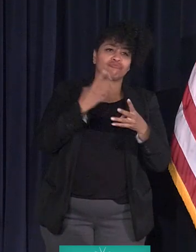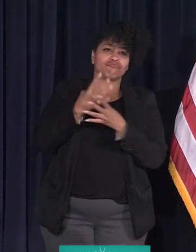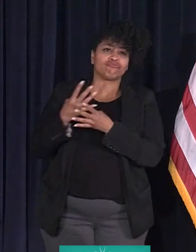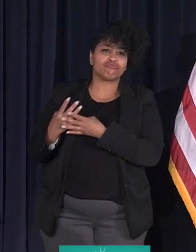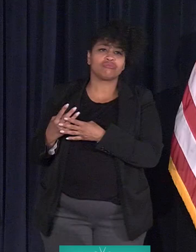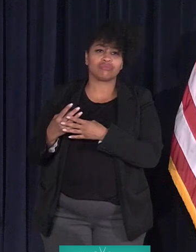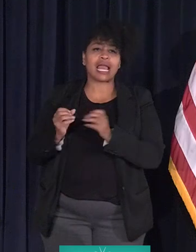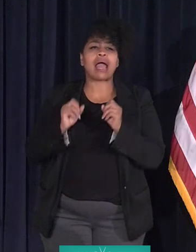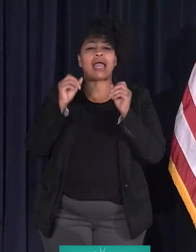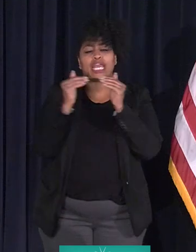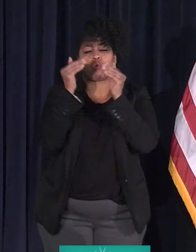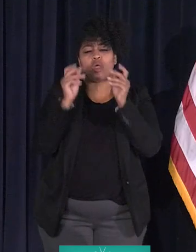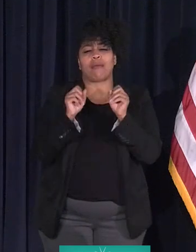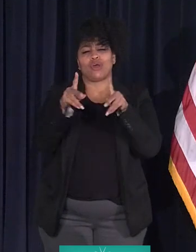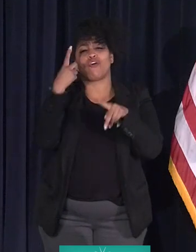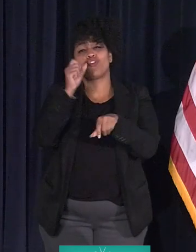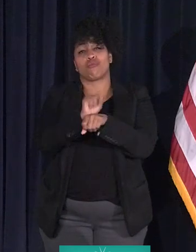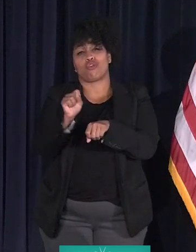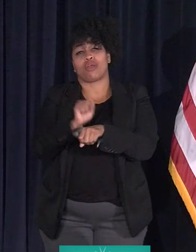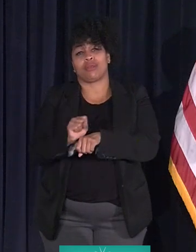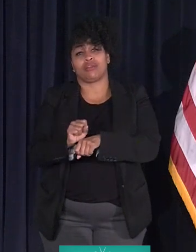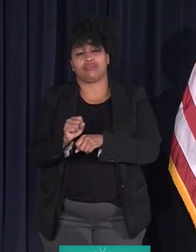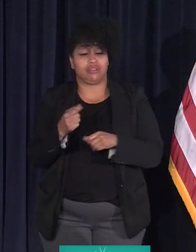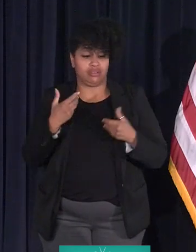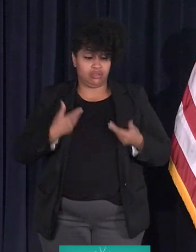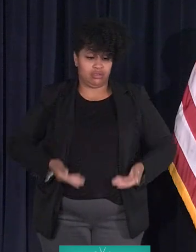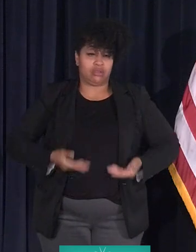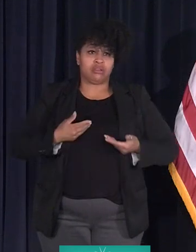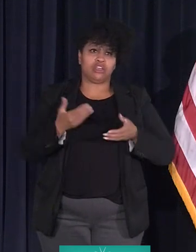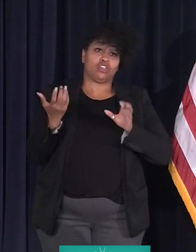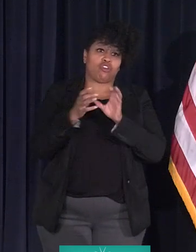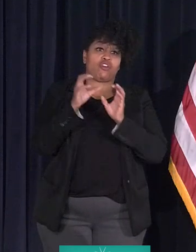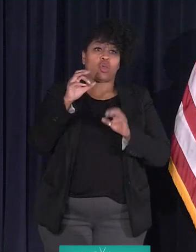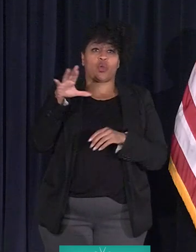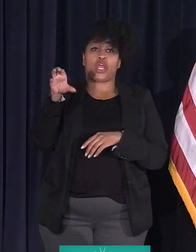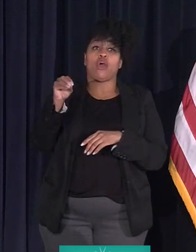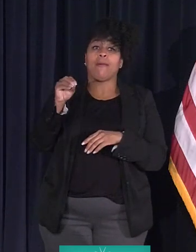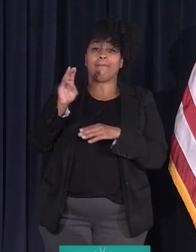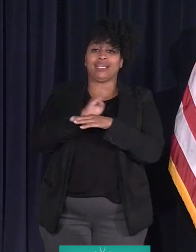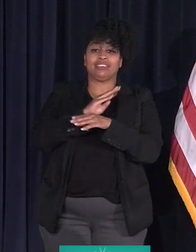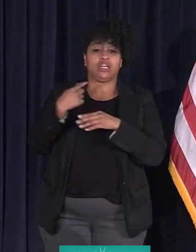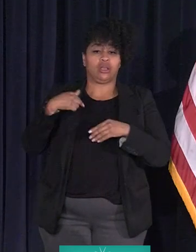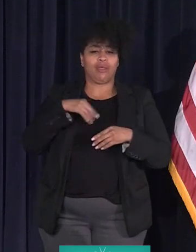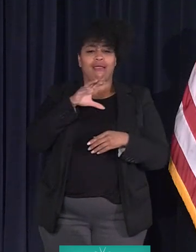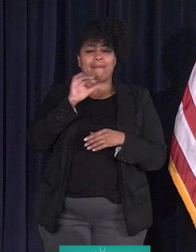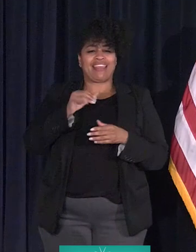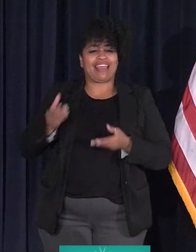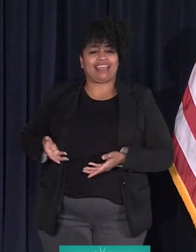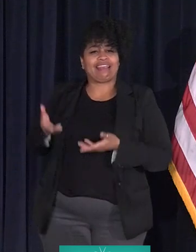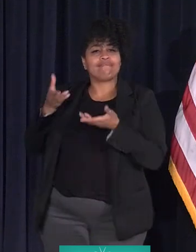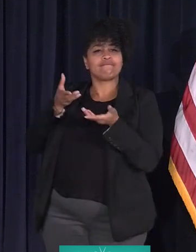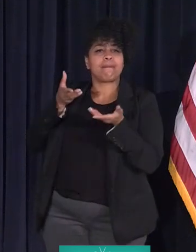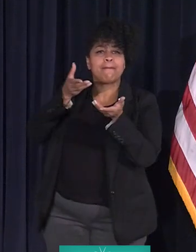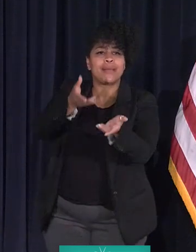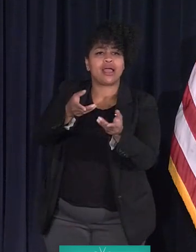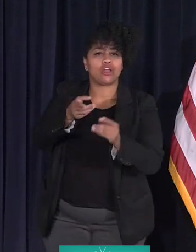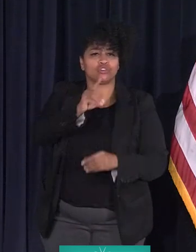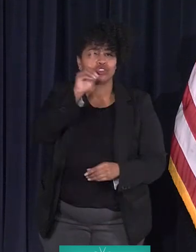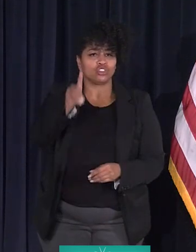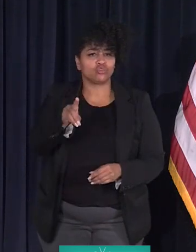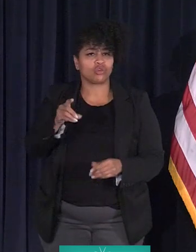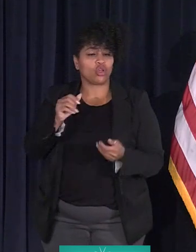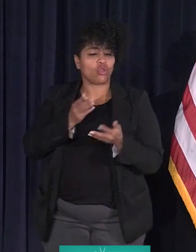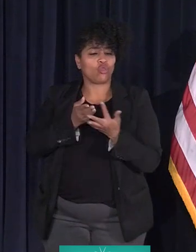employment. So, as a certified CREO business, we're also a company that gives back to the City of Detroit through